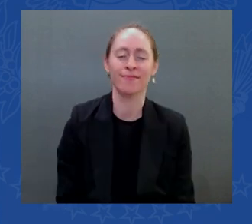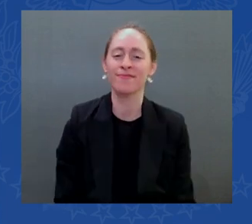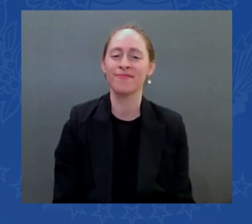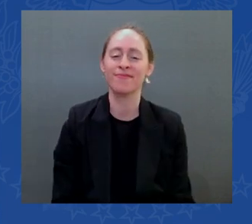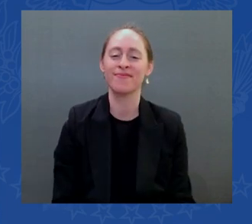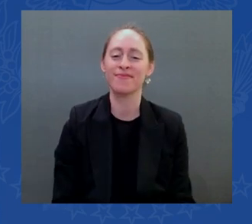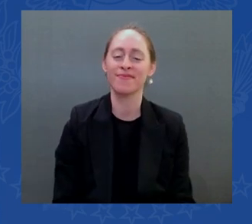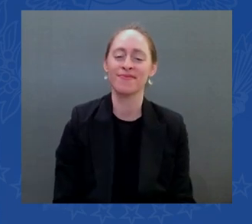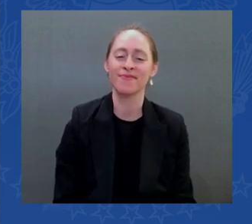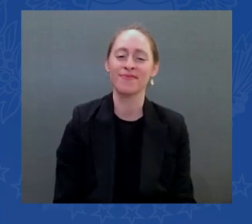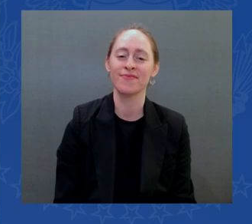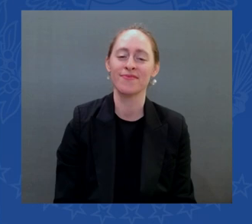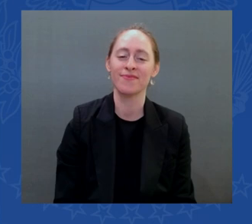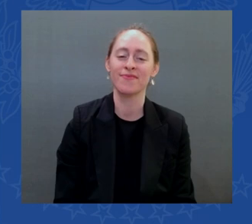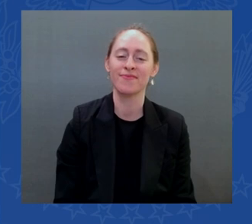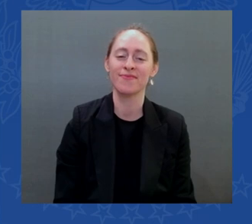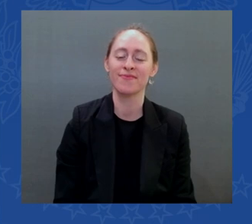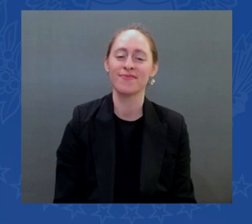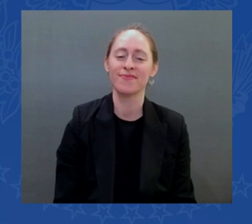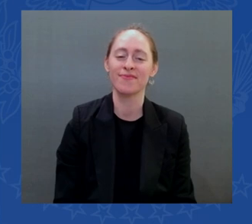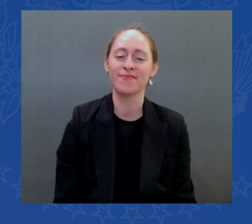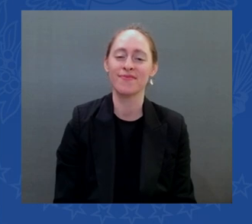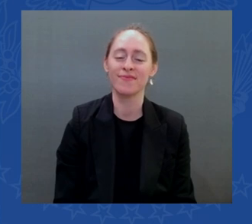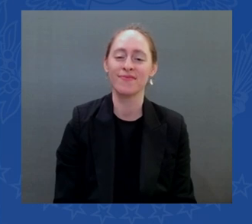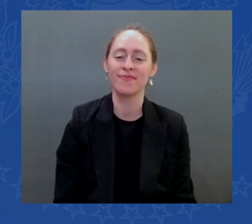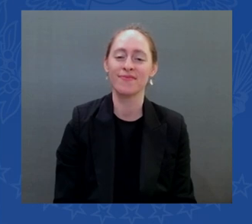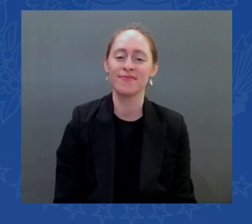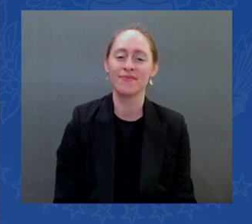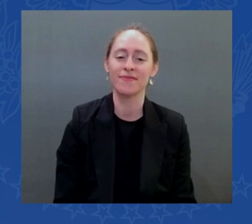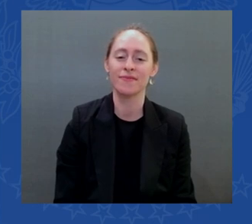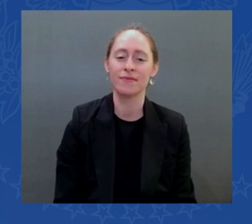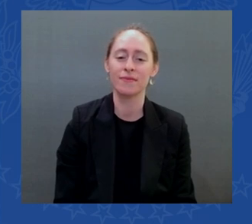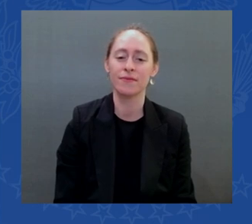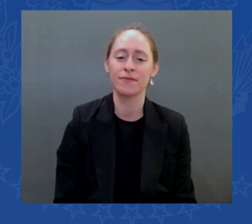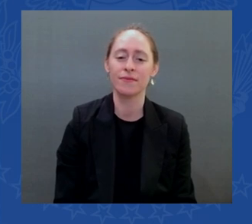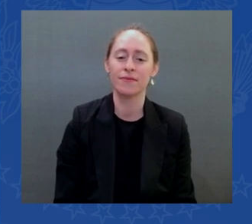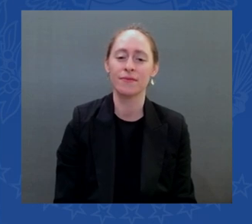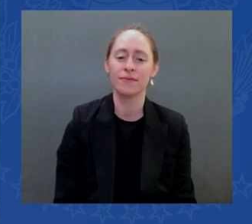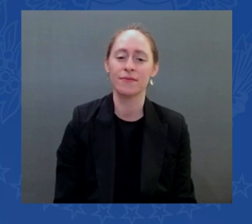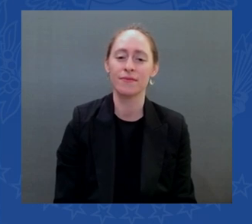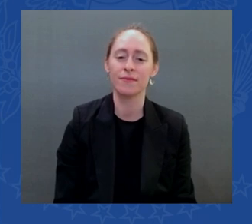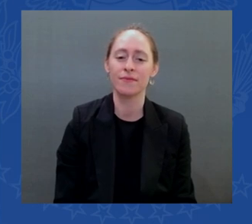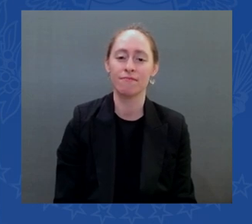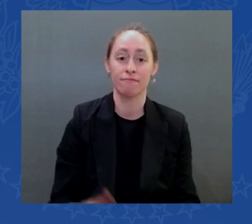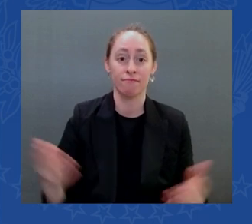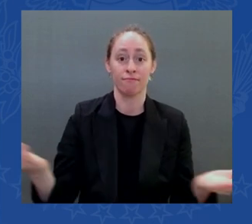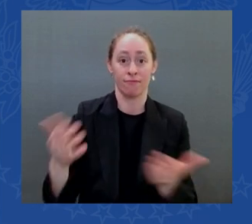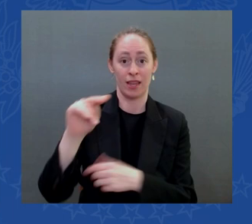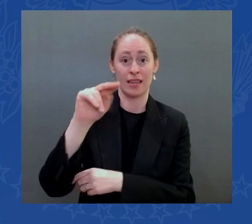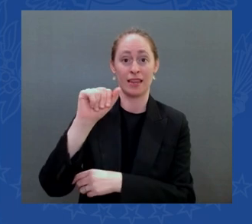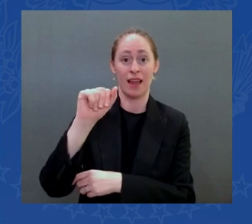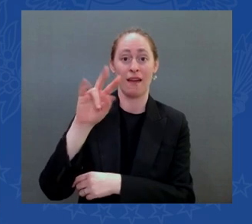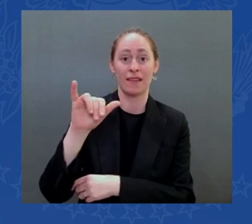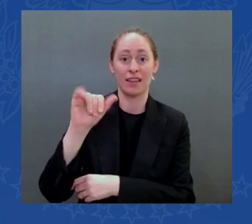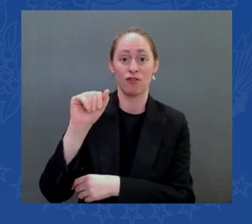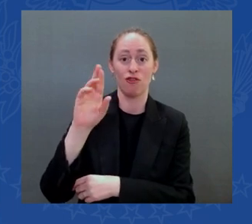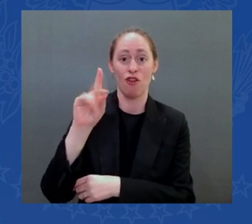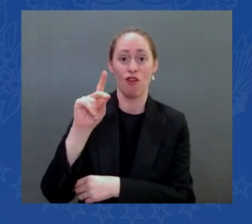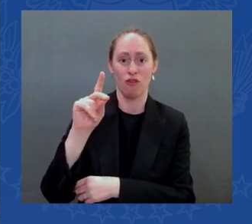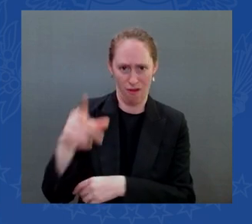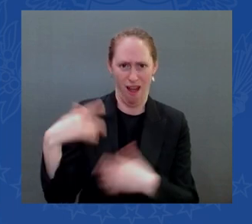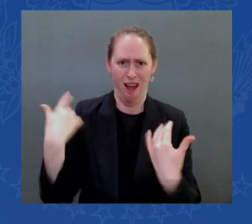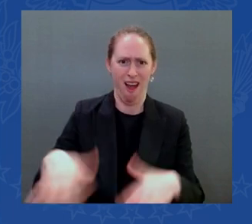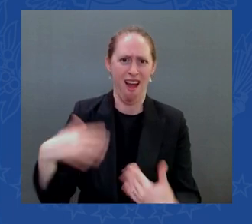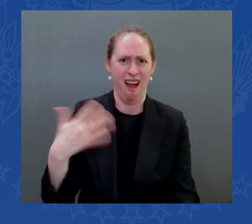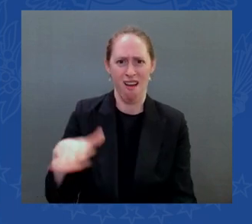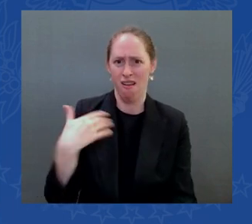in terms of all the work that they do on behalf of our country and they have a lot of work to do they're building dry docks and as it was explained to me